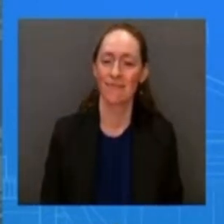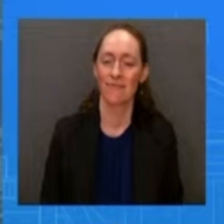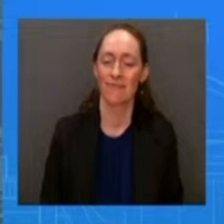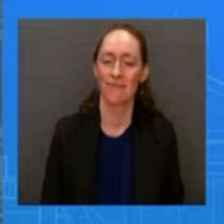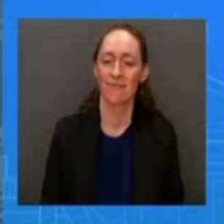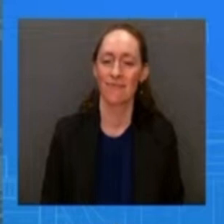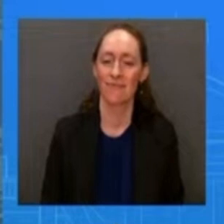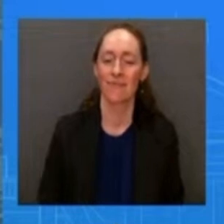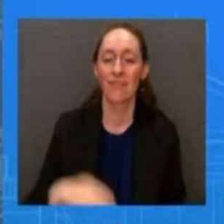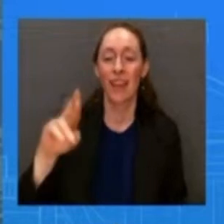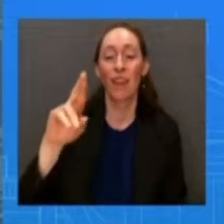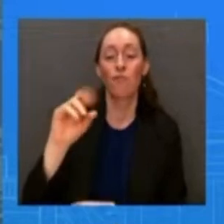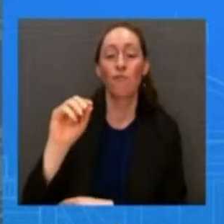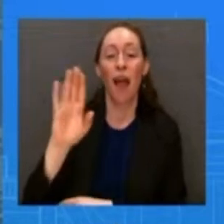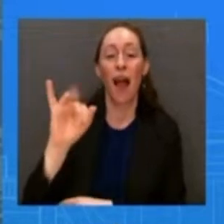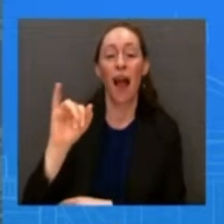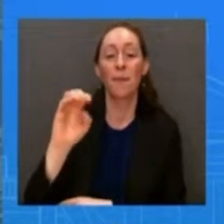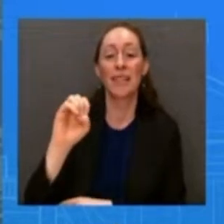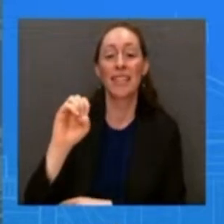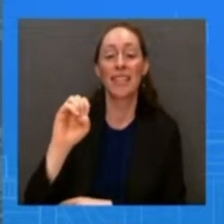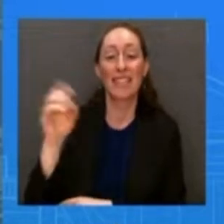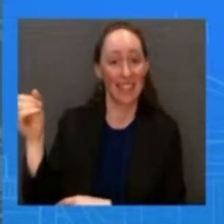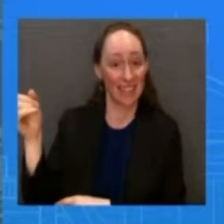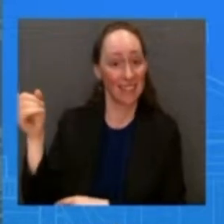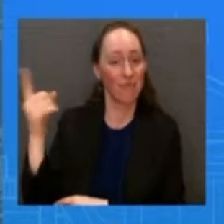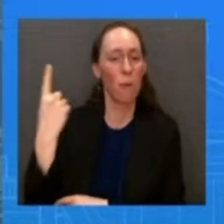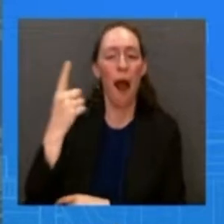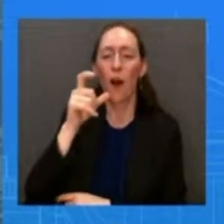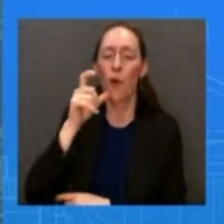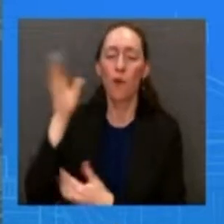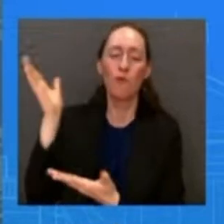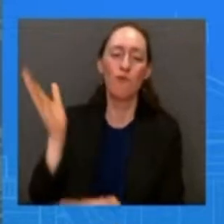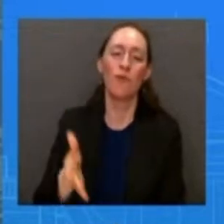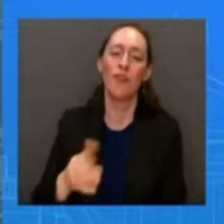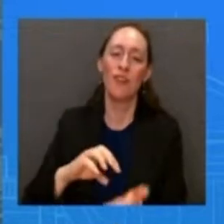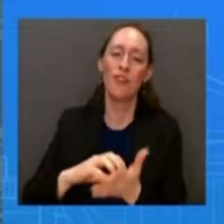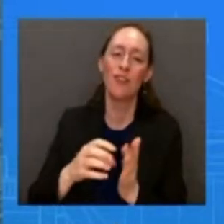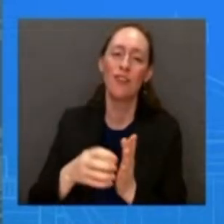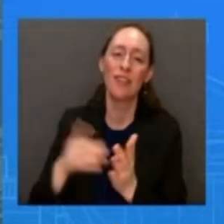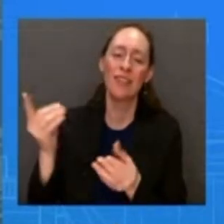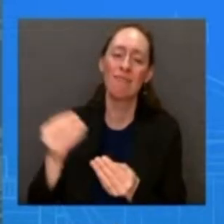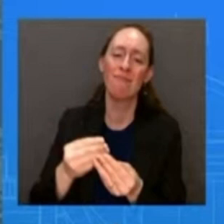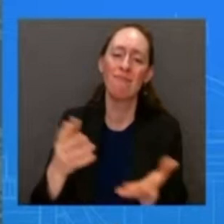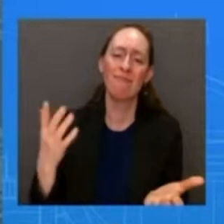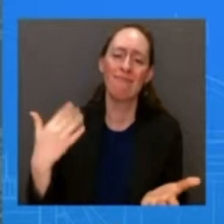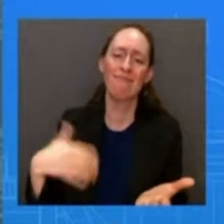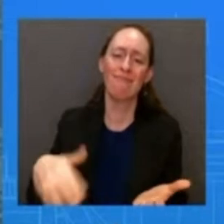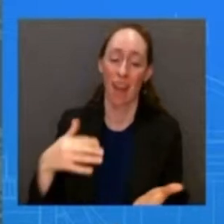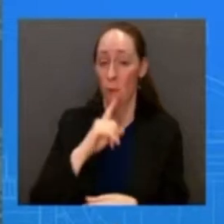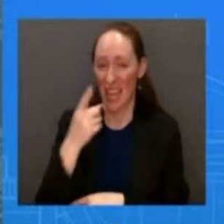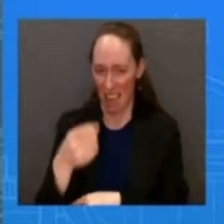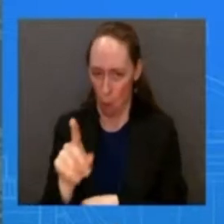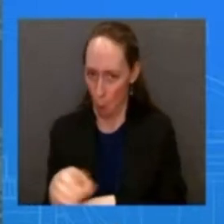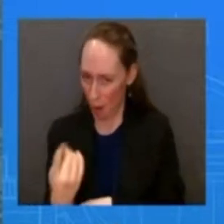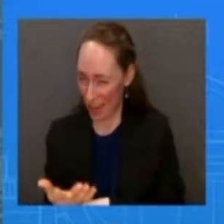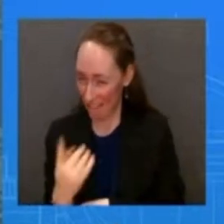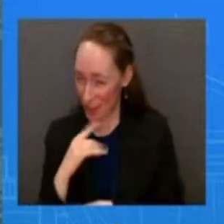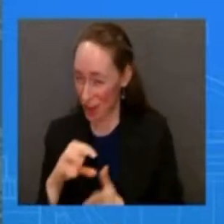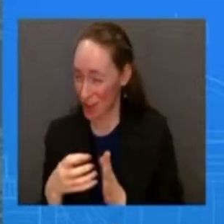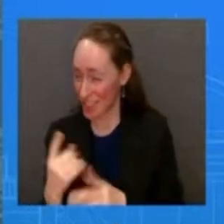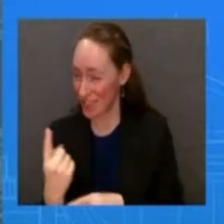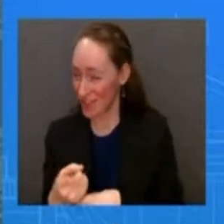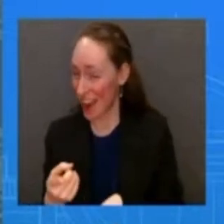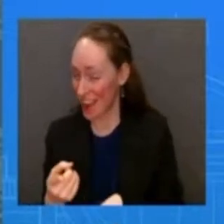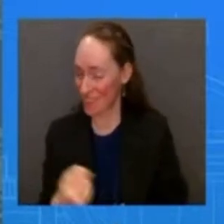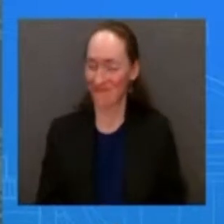cookies turkey day whatever Thanksgiving day he got cookies anyway um good afternoon everybody uh happy